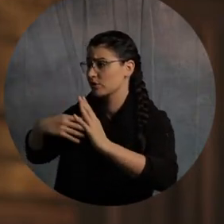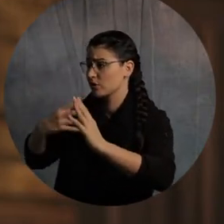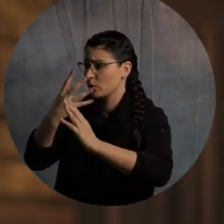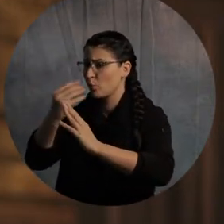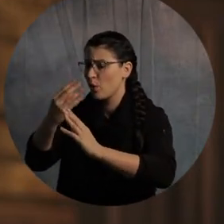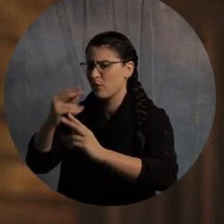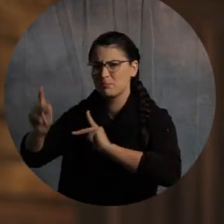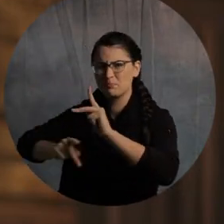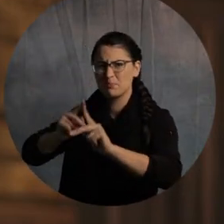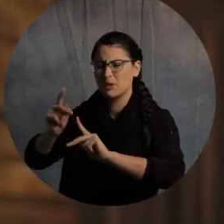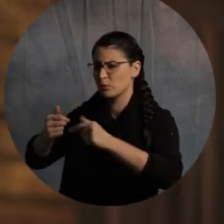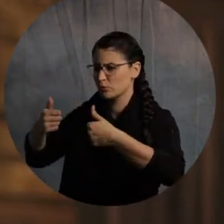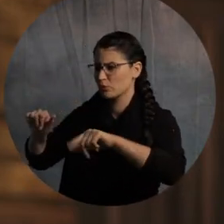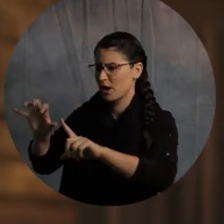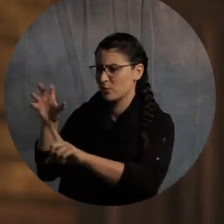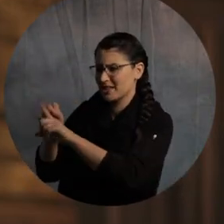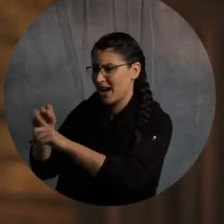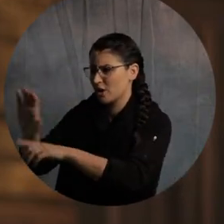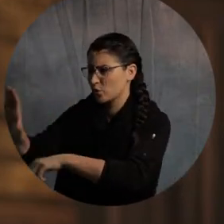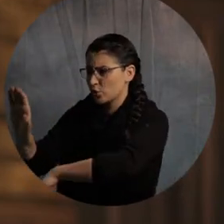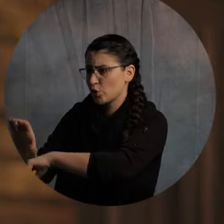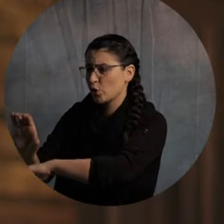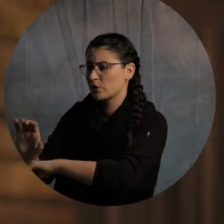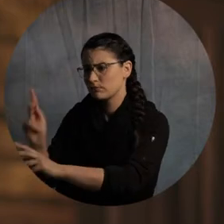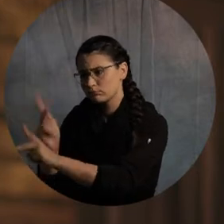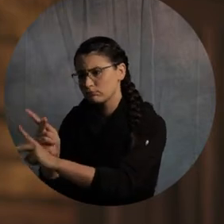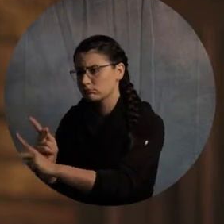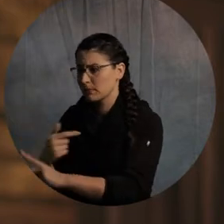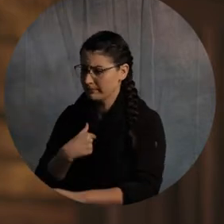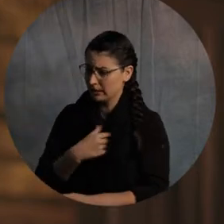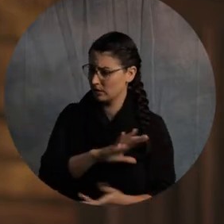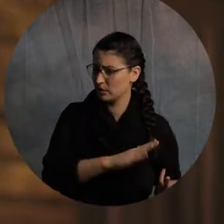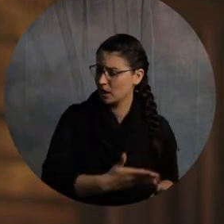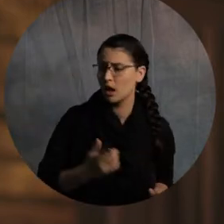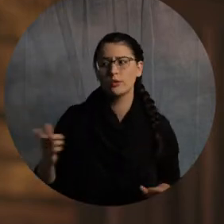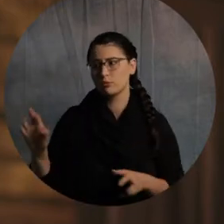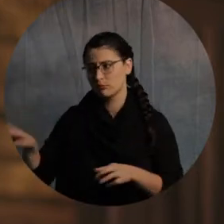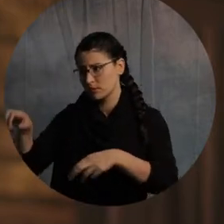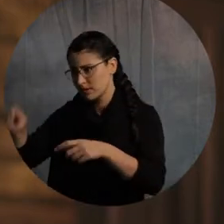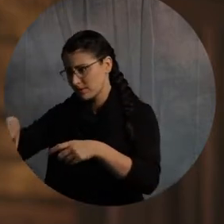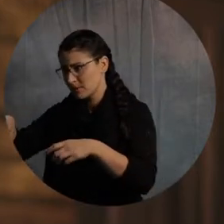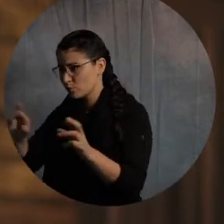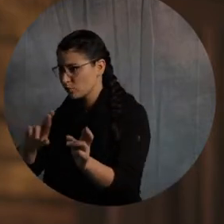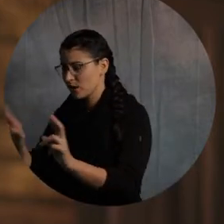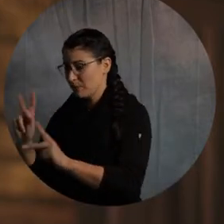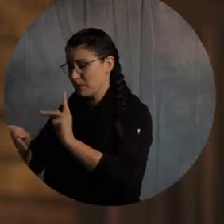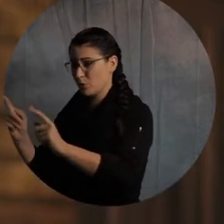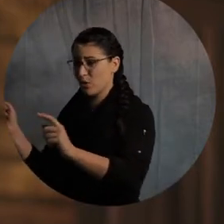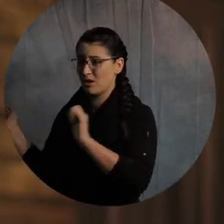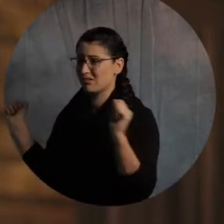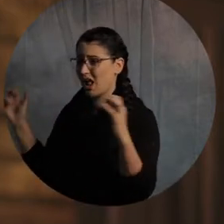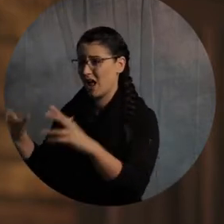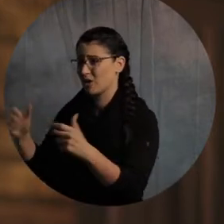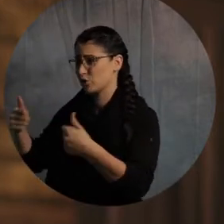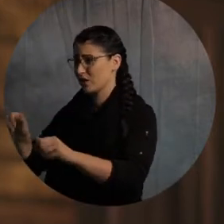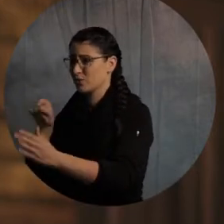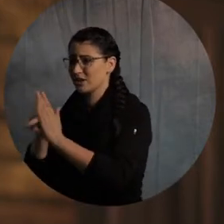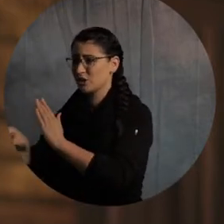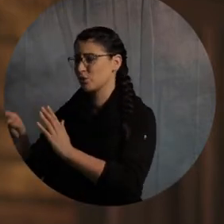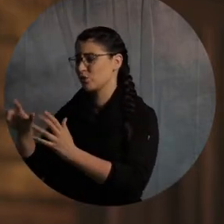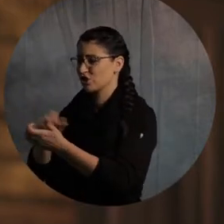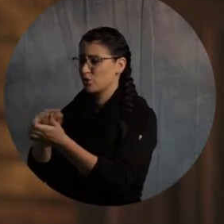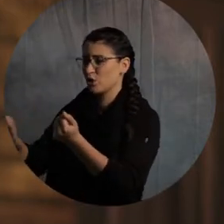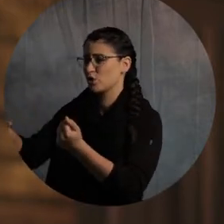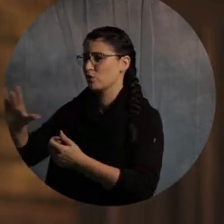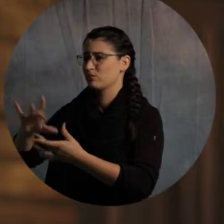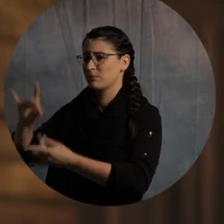hear the passion in his voice for the church in Ephesus, that he's charging these pastors, these people are coming to kill them, all right, to destroy them spiritually.